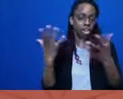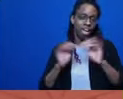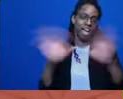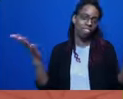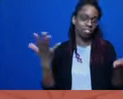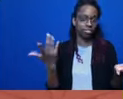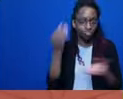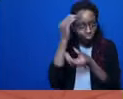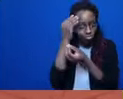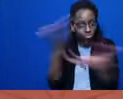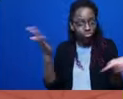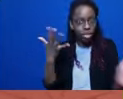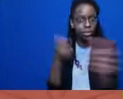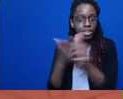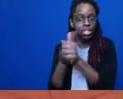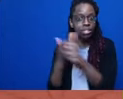way.